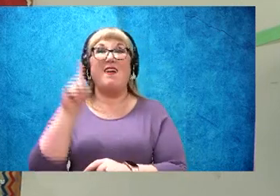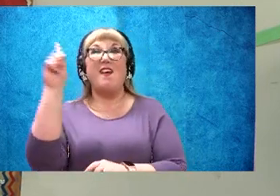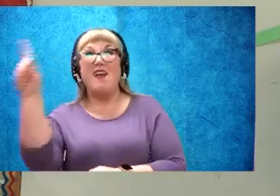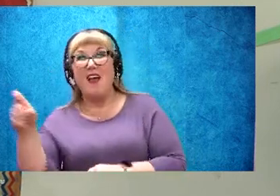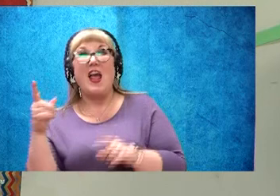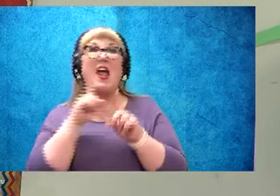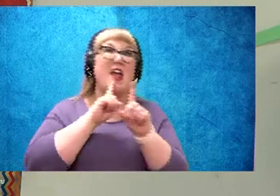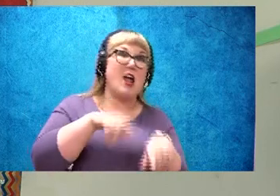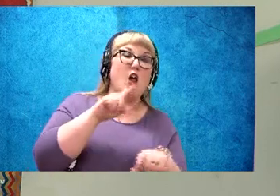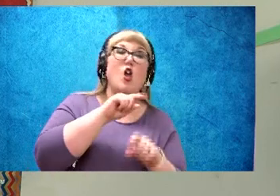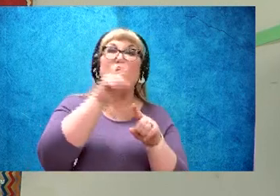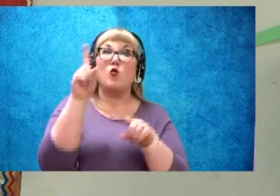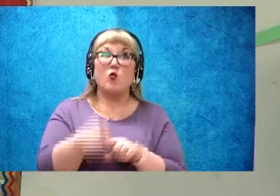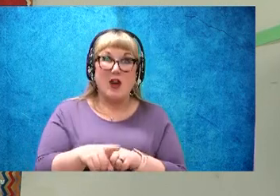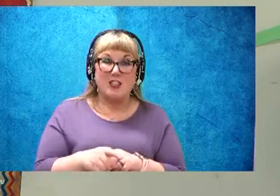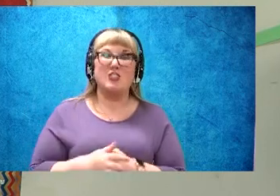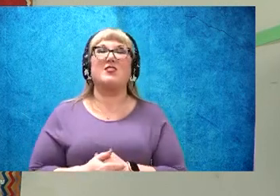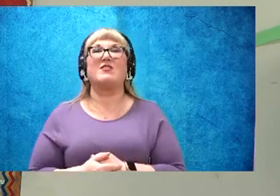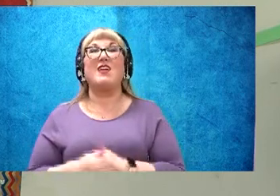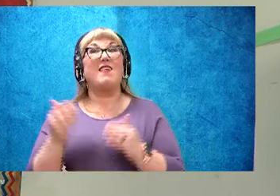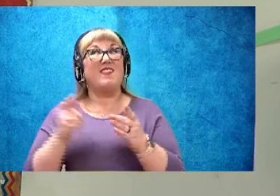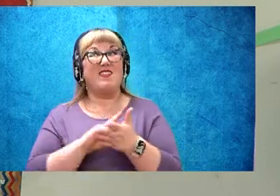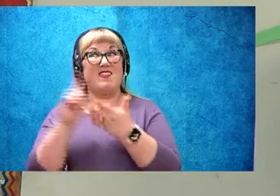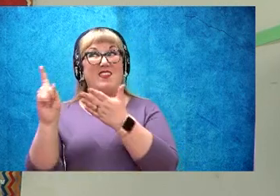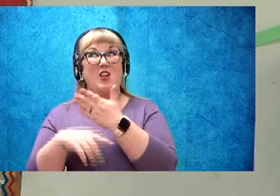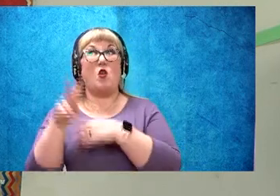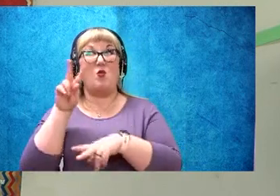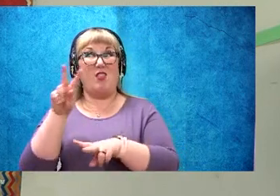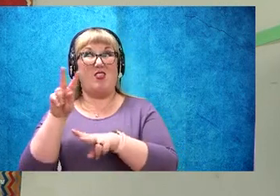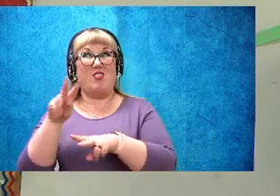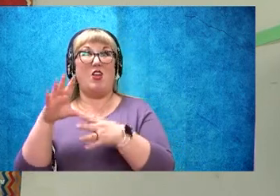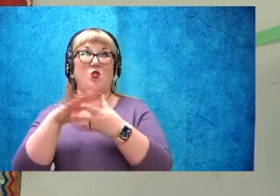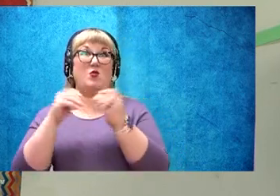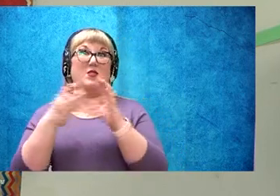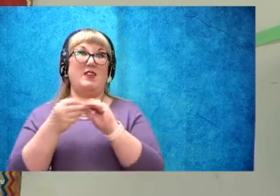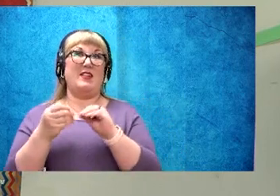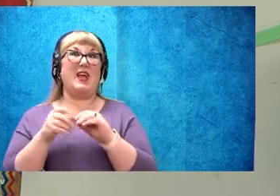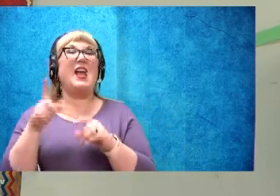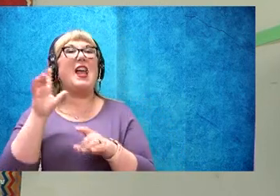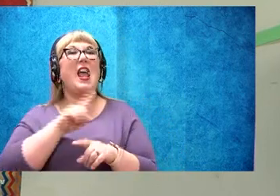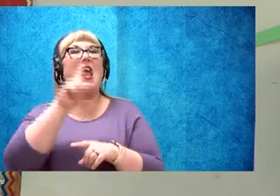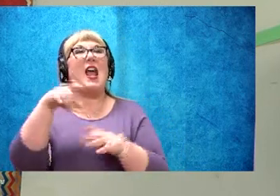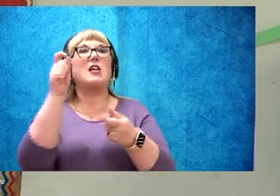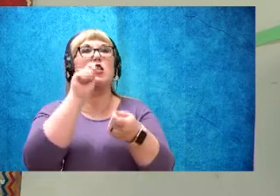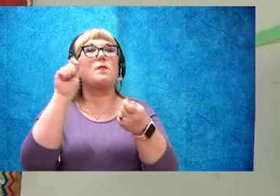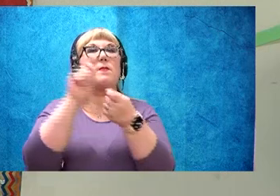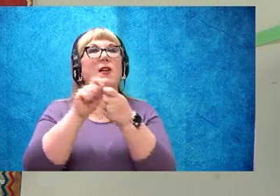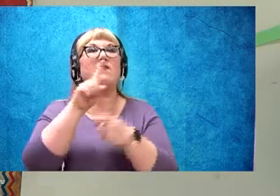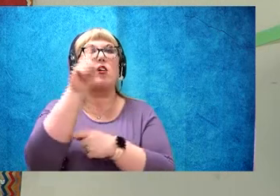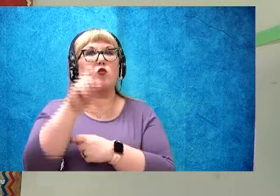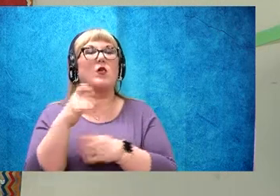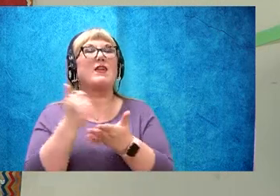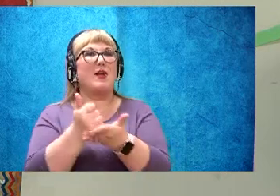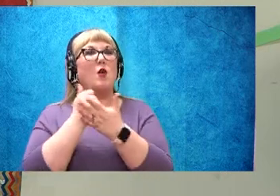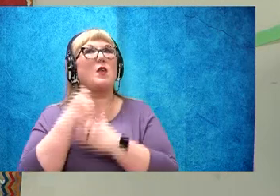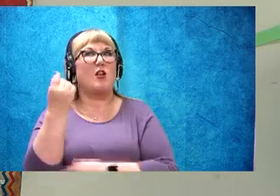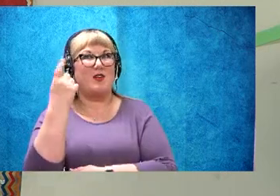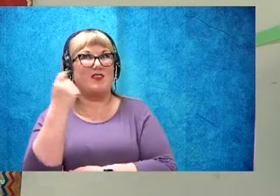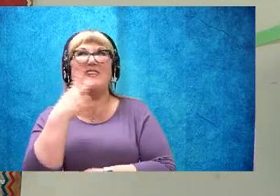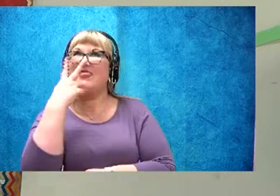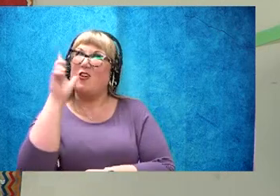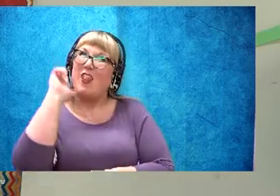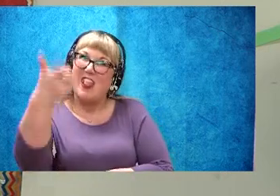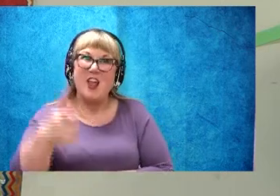questions. Next week, we will look at a text and ask specific questions to help us understand. Until next time, I'll see you later.